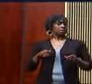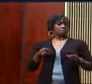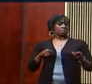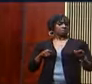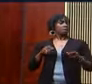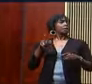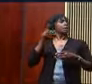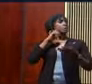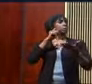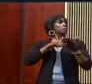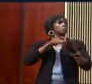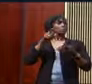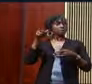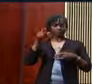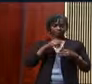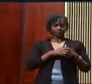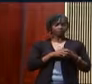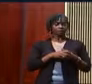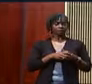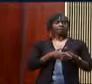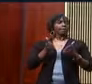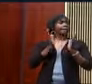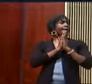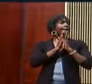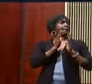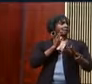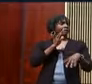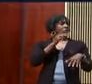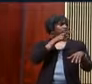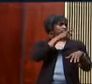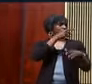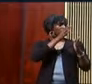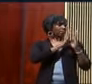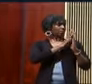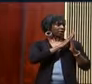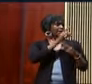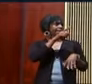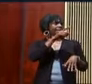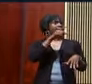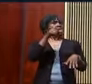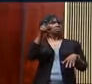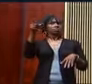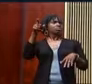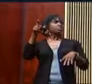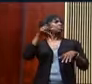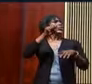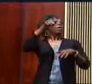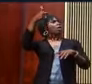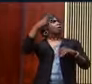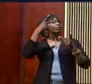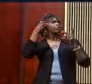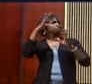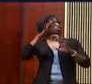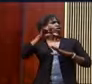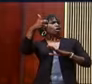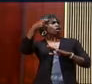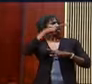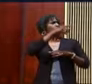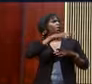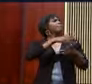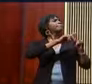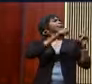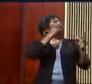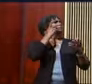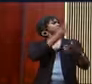And they said, Pastor, I asked you to pray for me. And you graciously prayed. Pastor, I just want you to know,